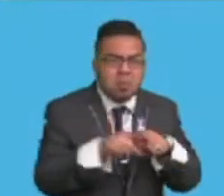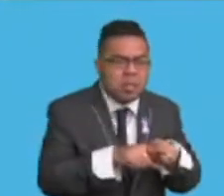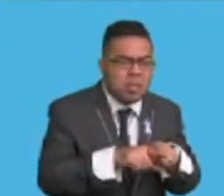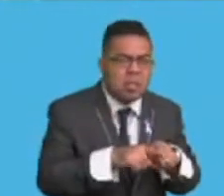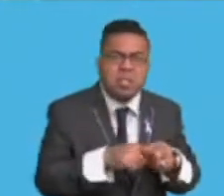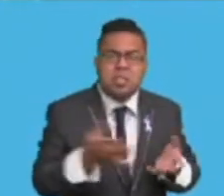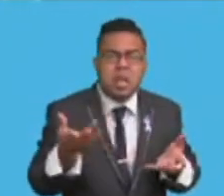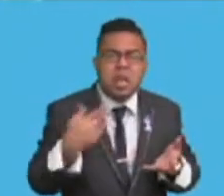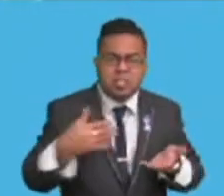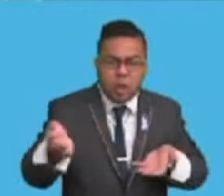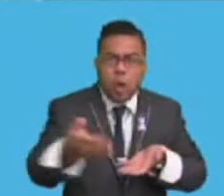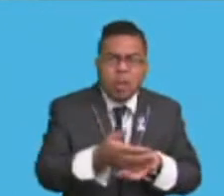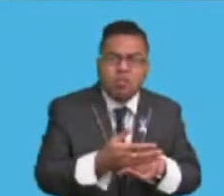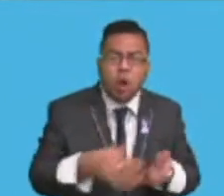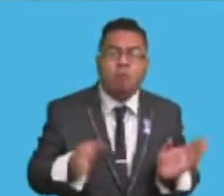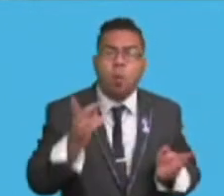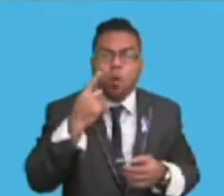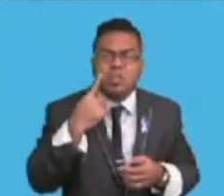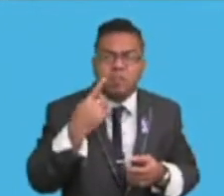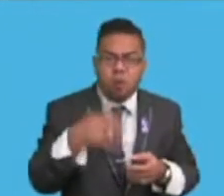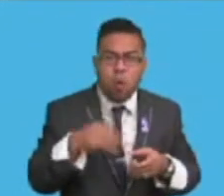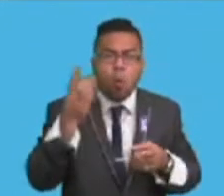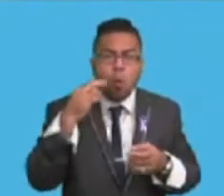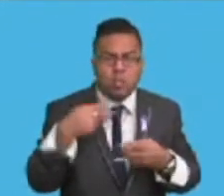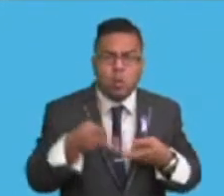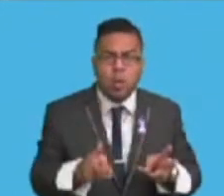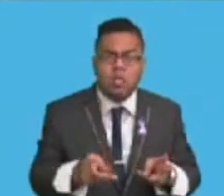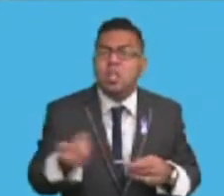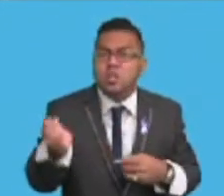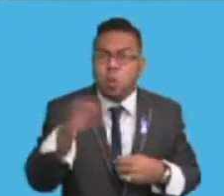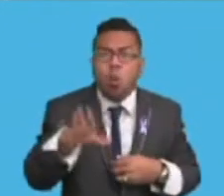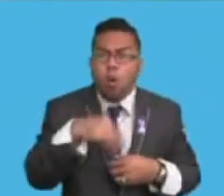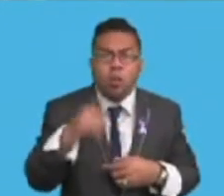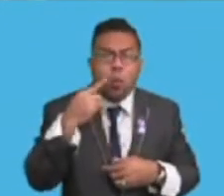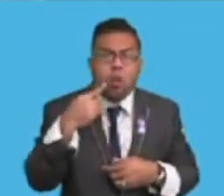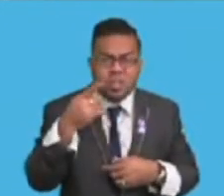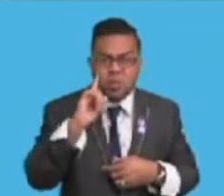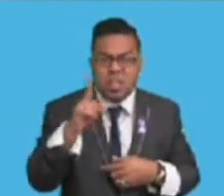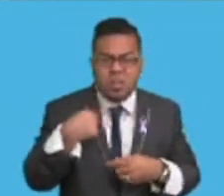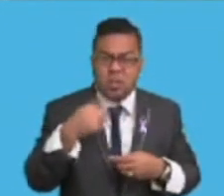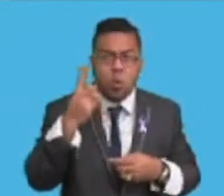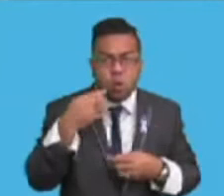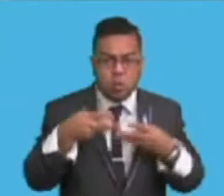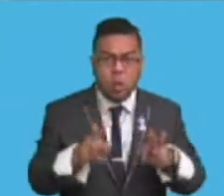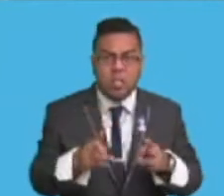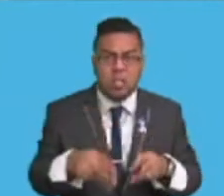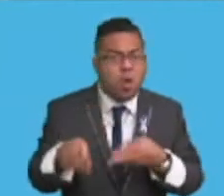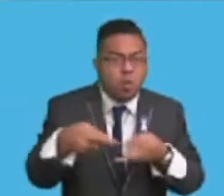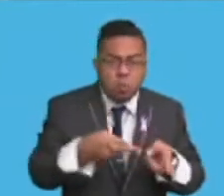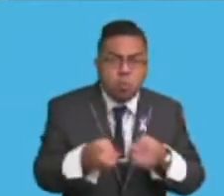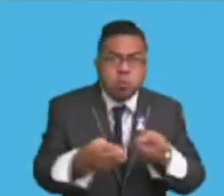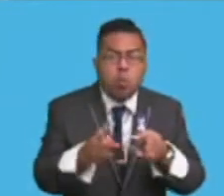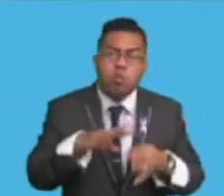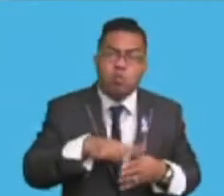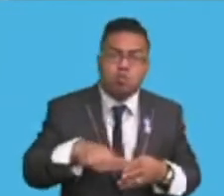bed of water for waterways. So, all the water that you see in the waterways, in the various rivers and tributaries,